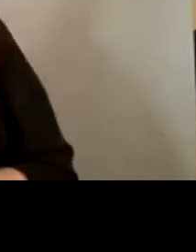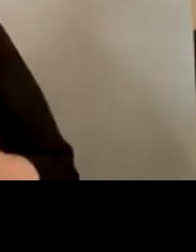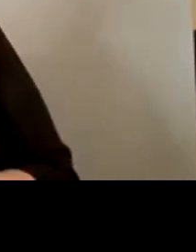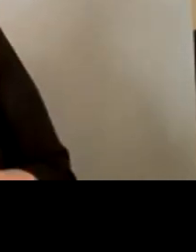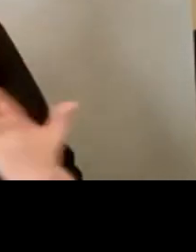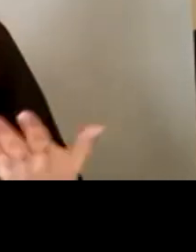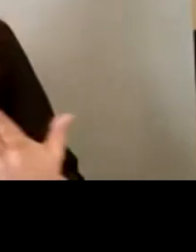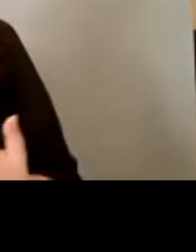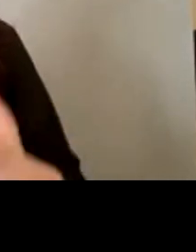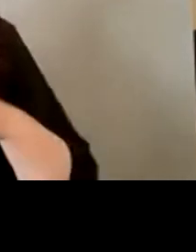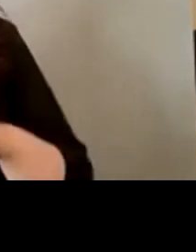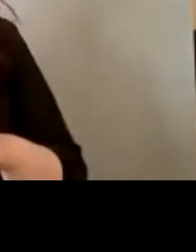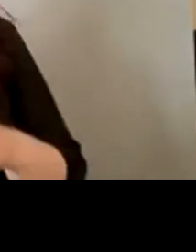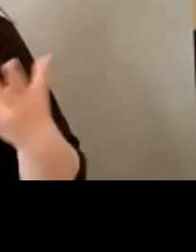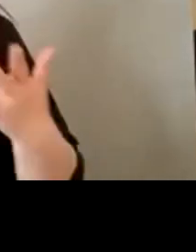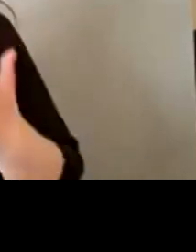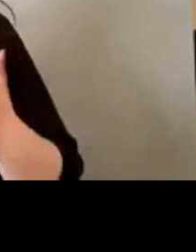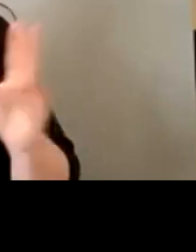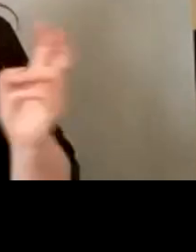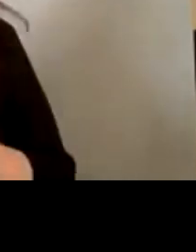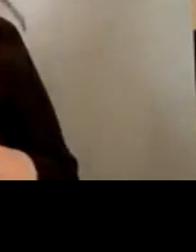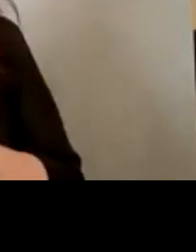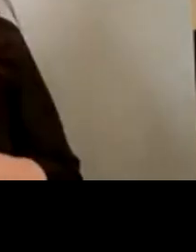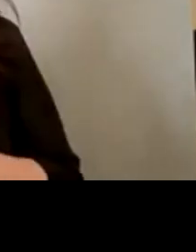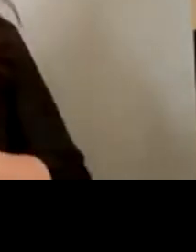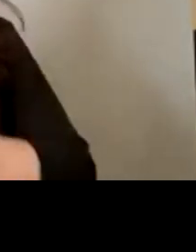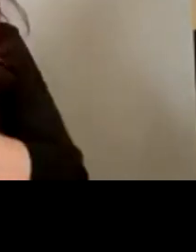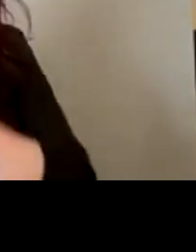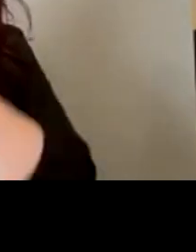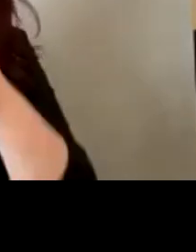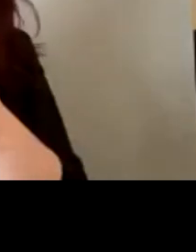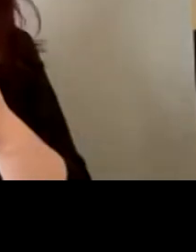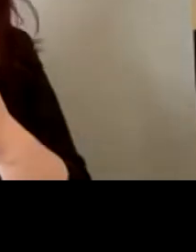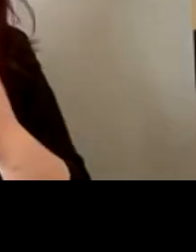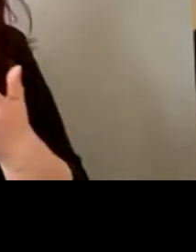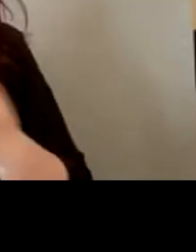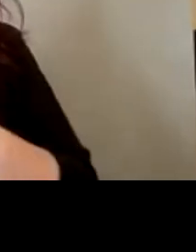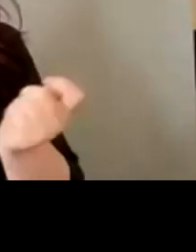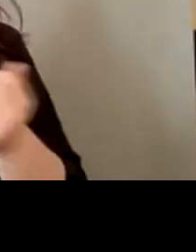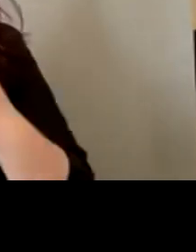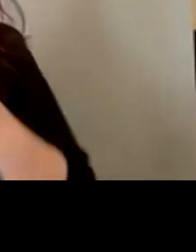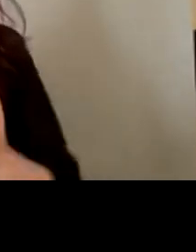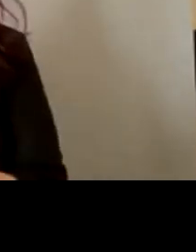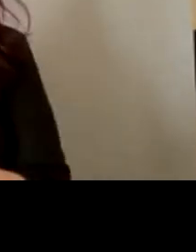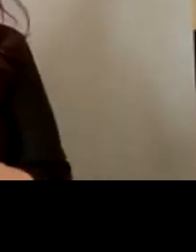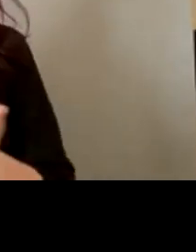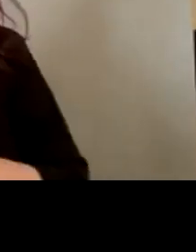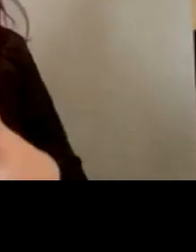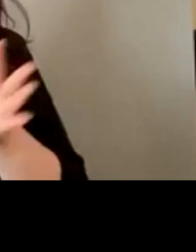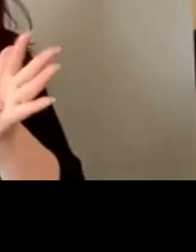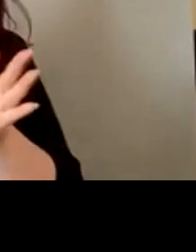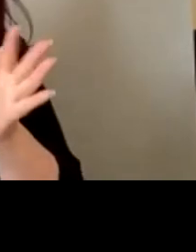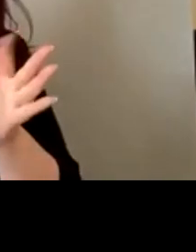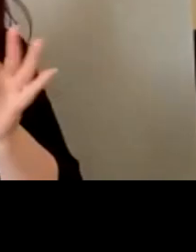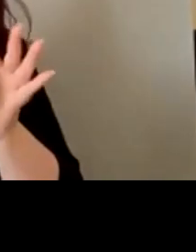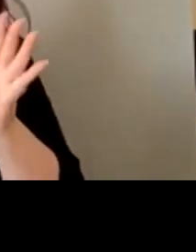can think of please do get in touch um my email has been sent out with the event bright details and i can pass that